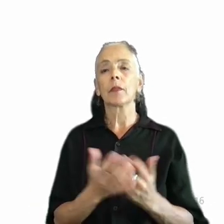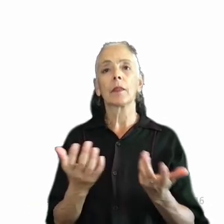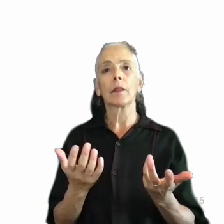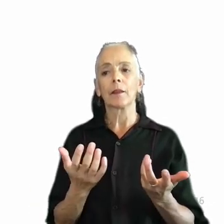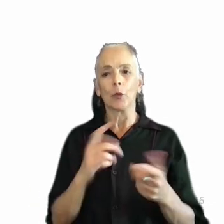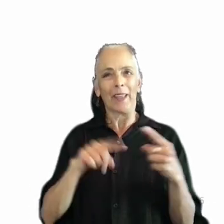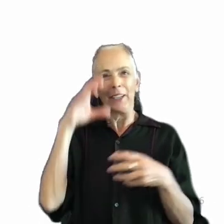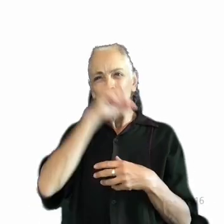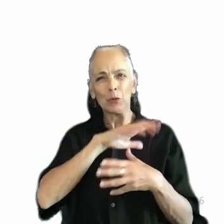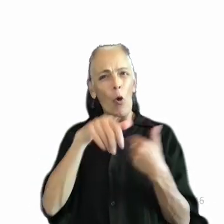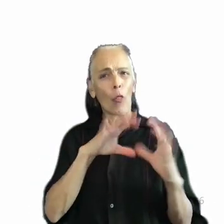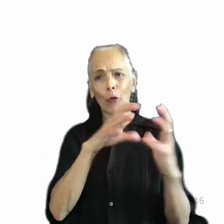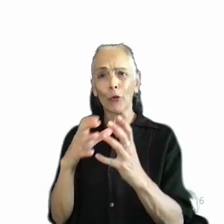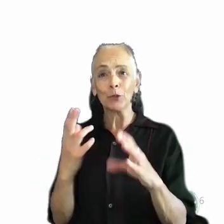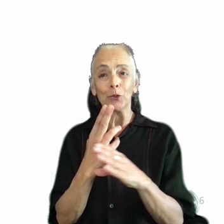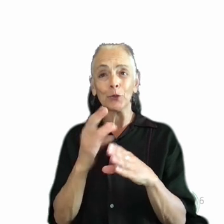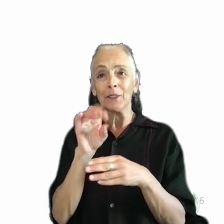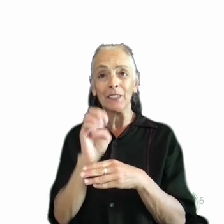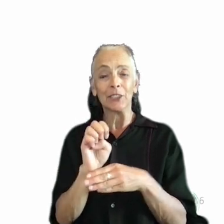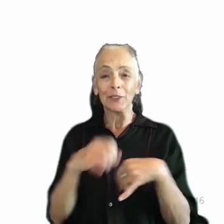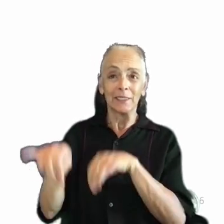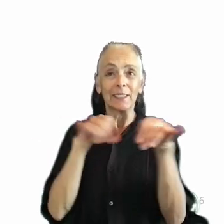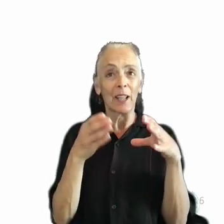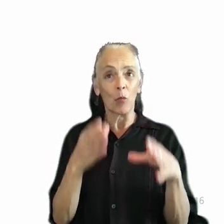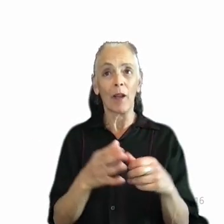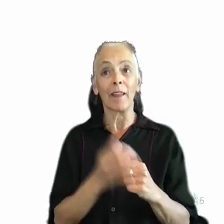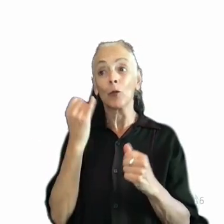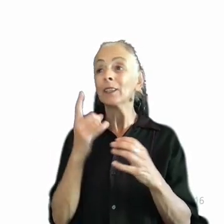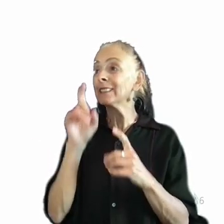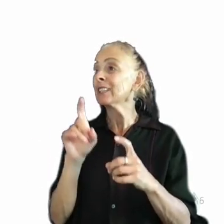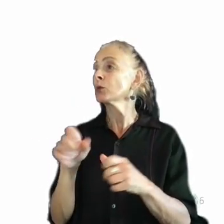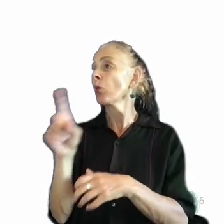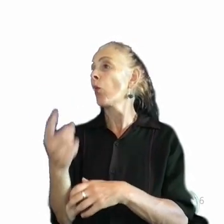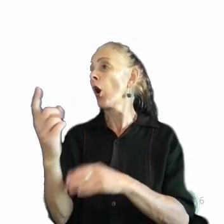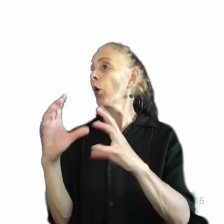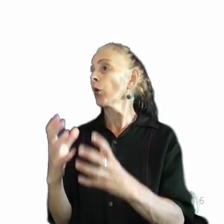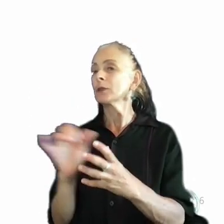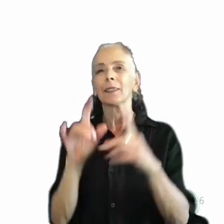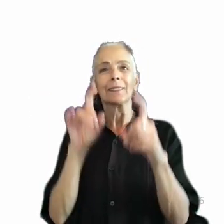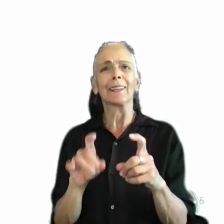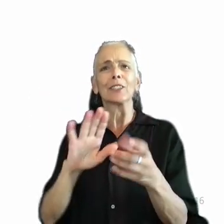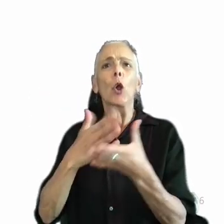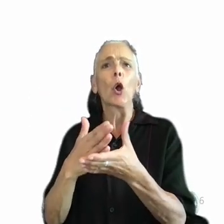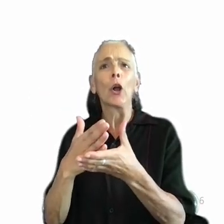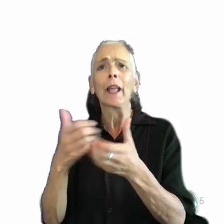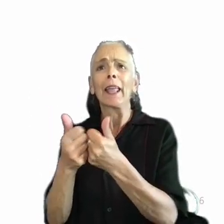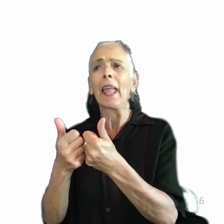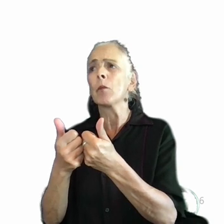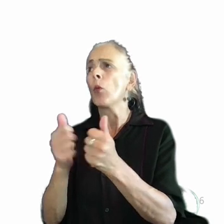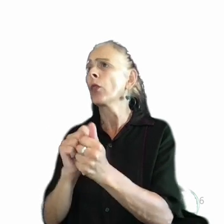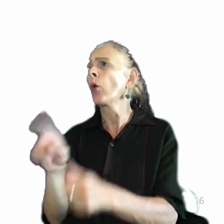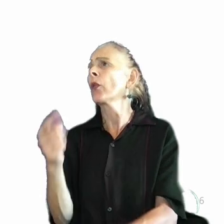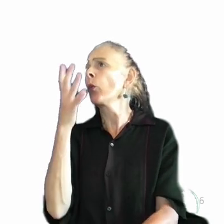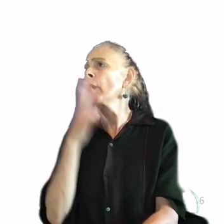feature in exactly the same way. And testing the feature with just one group would be like only testing your cooking game with women because you think women